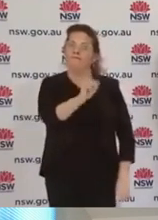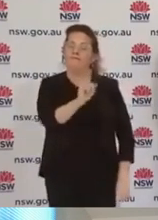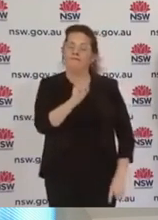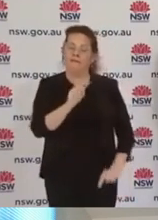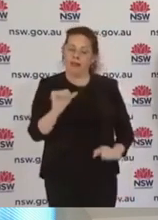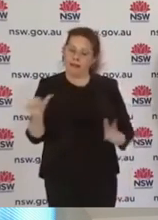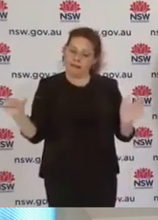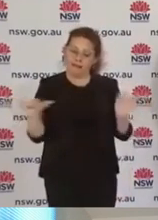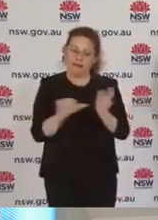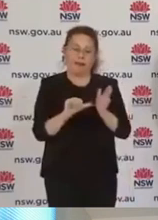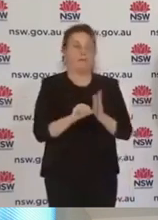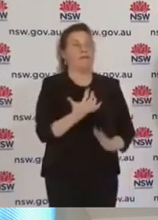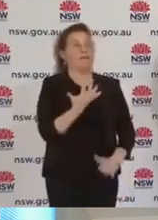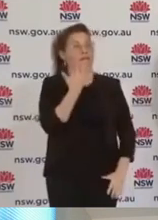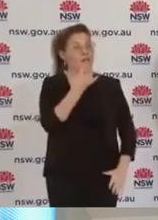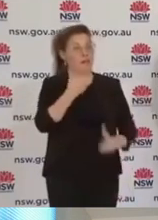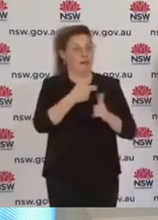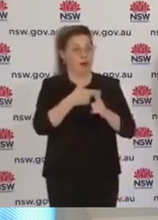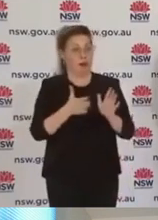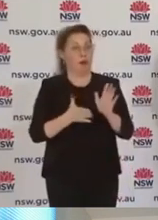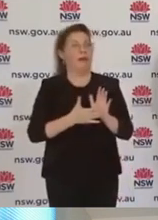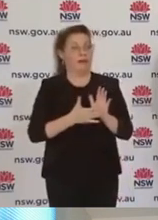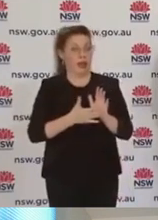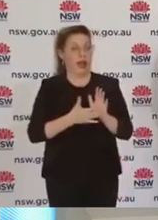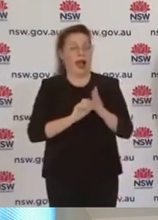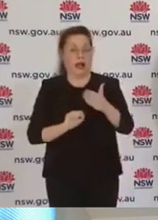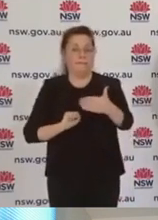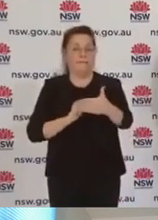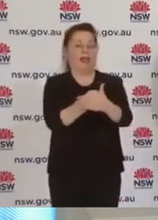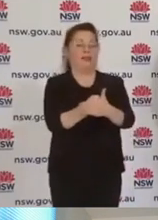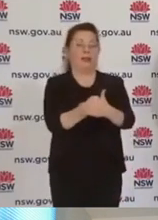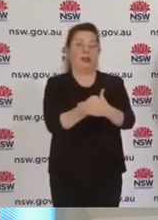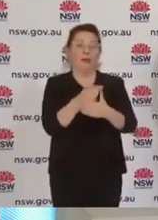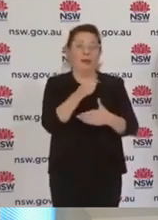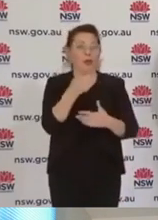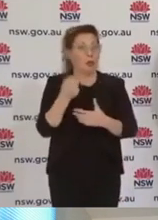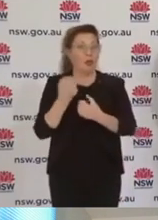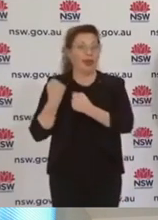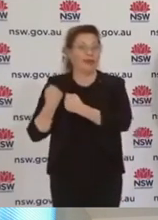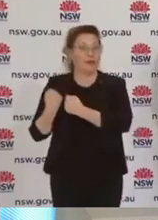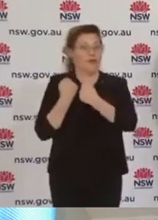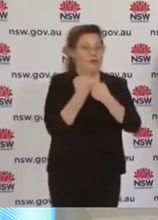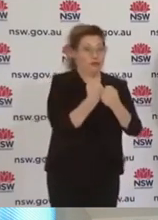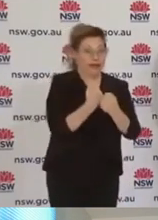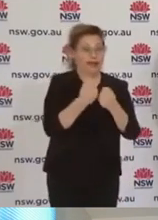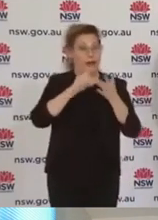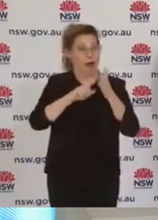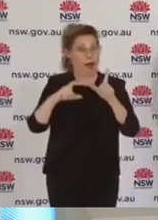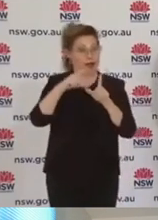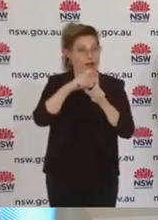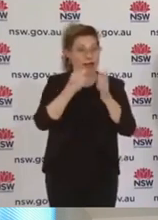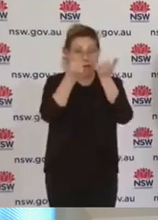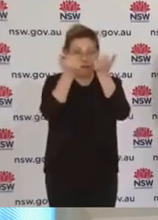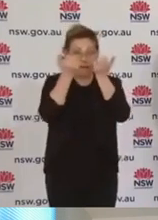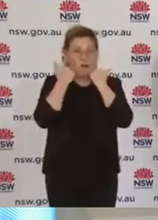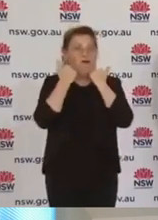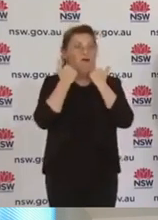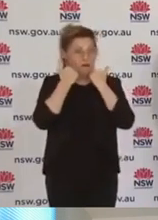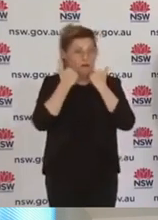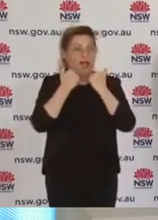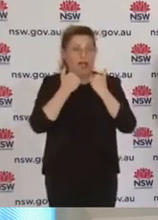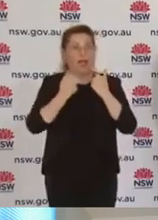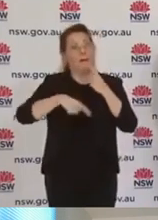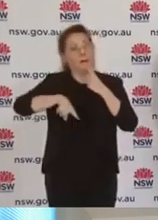that. You do have to carry identification. There's a whole range of other health orders that we can use against you.